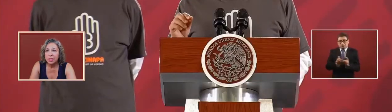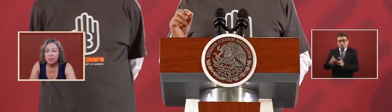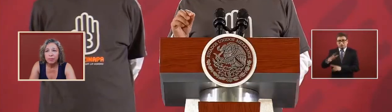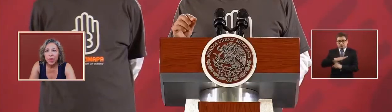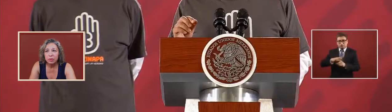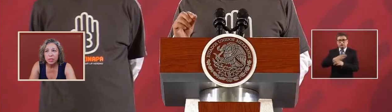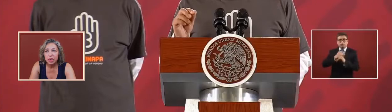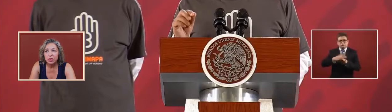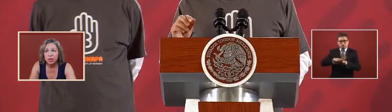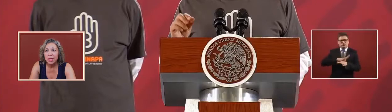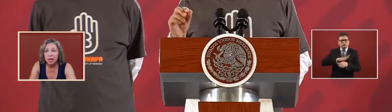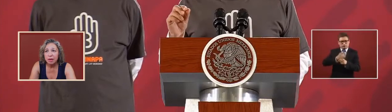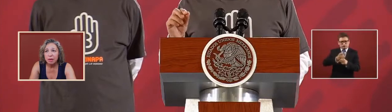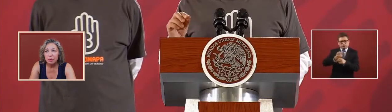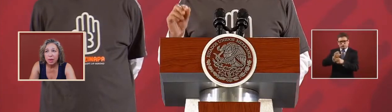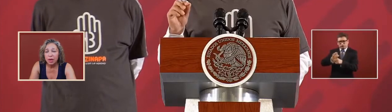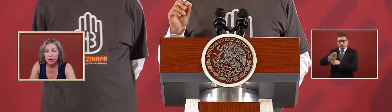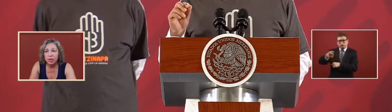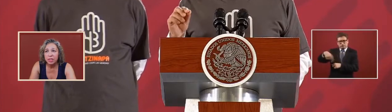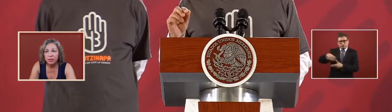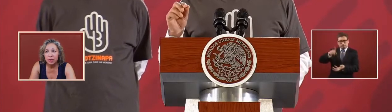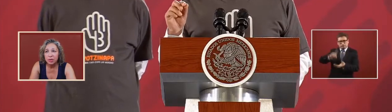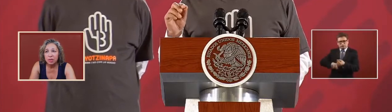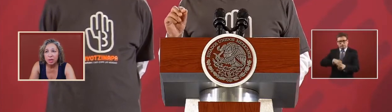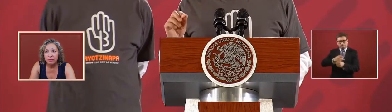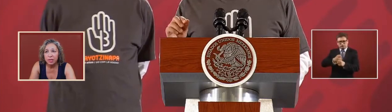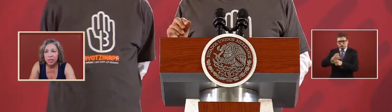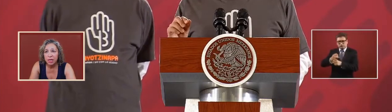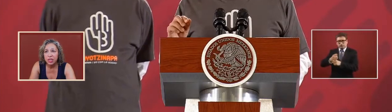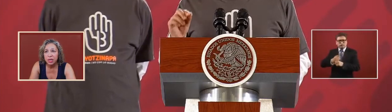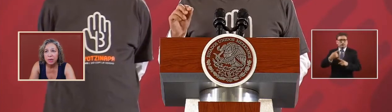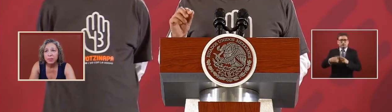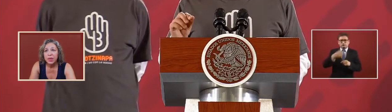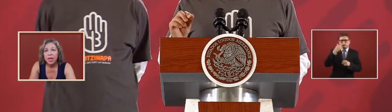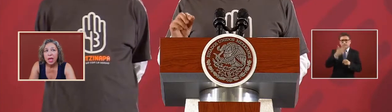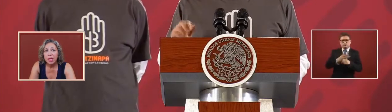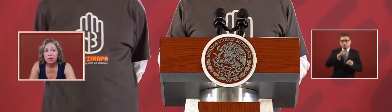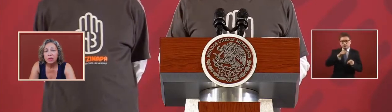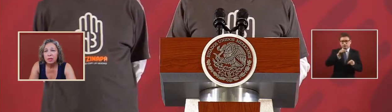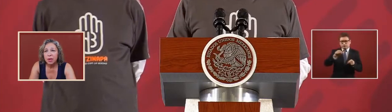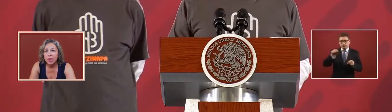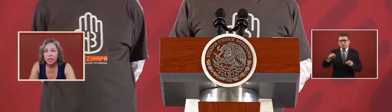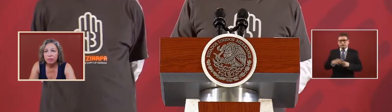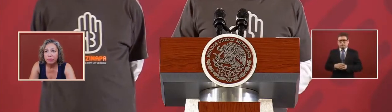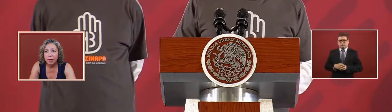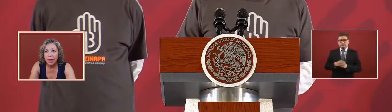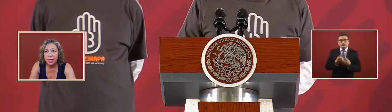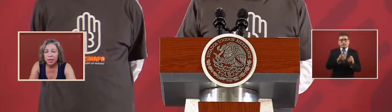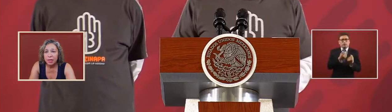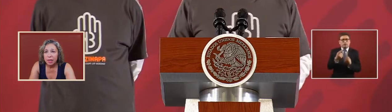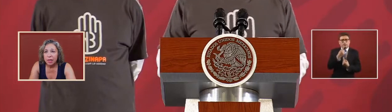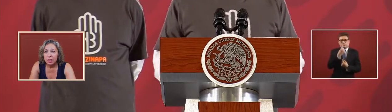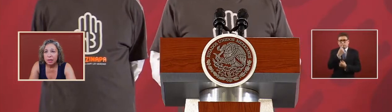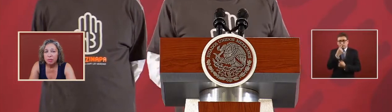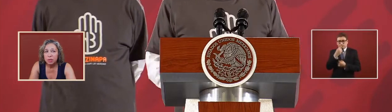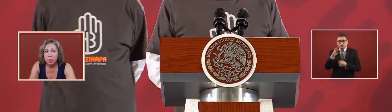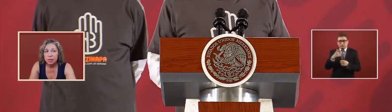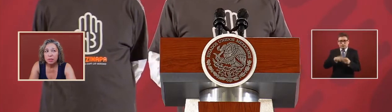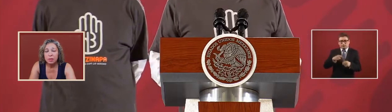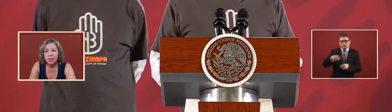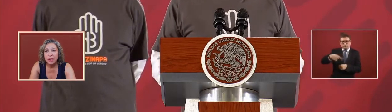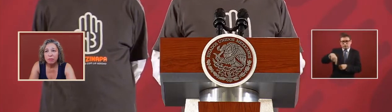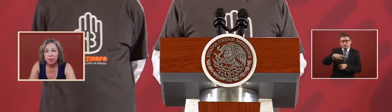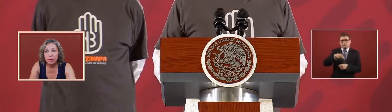maintenance that was done during that occurrence of those investigations and those that had defined the